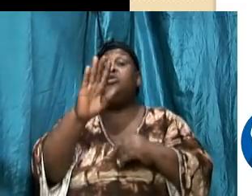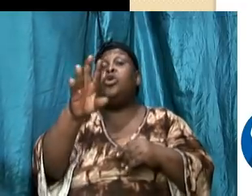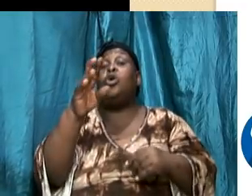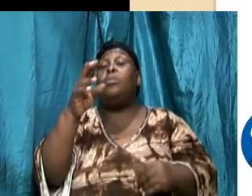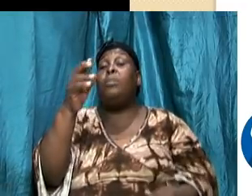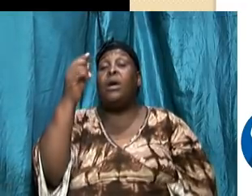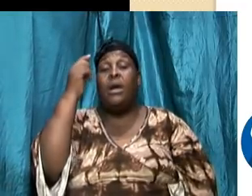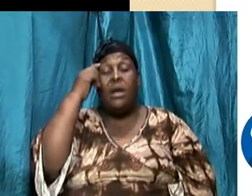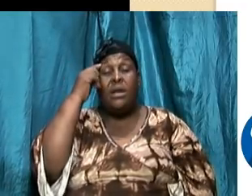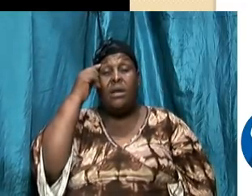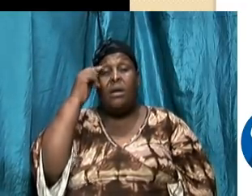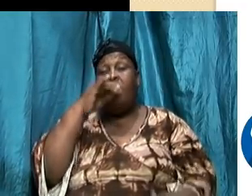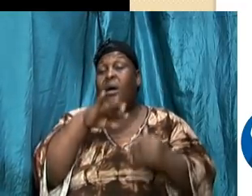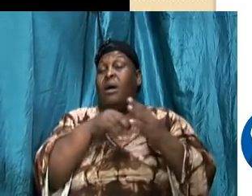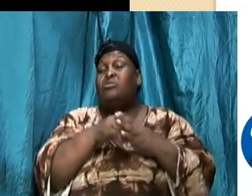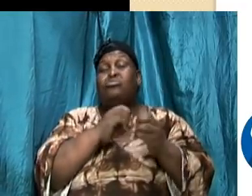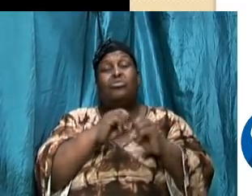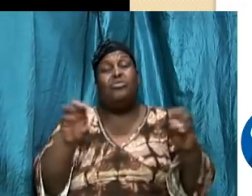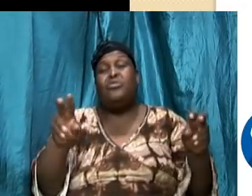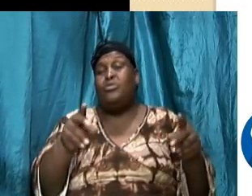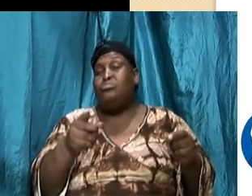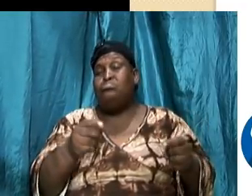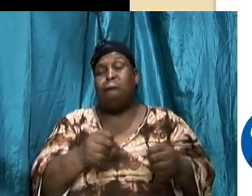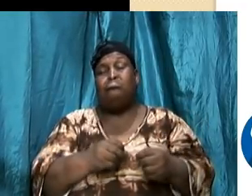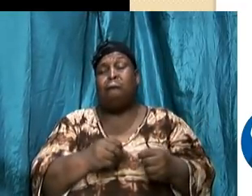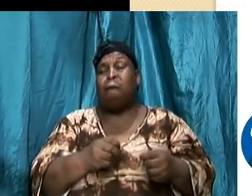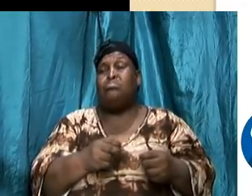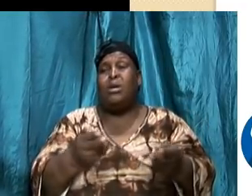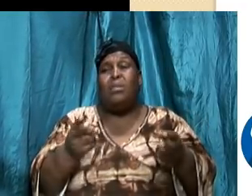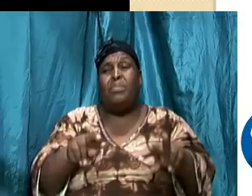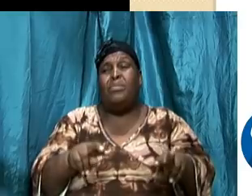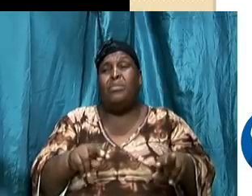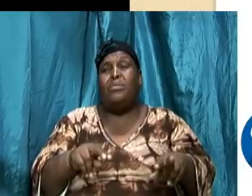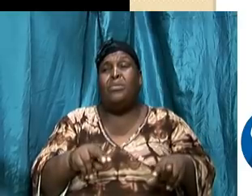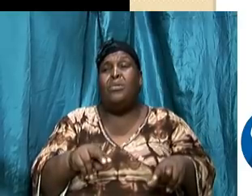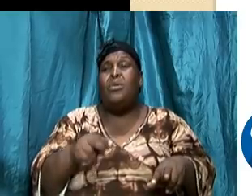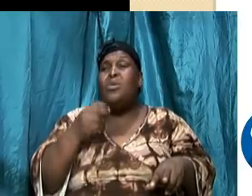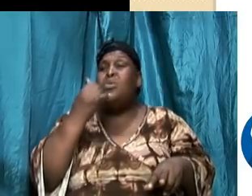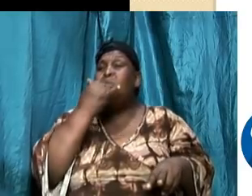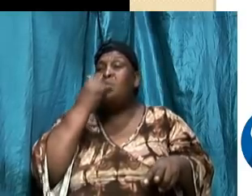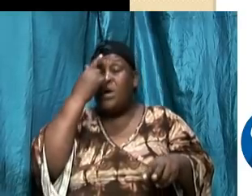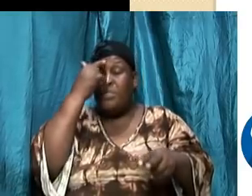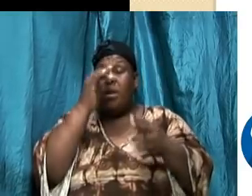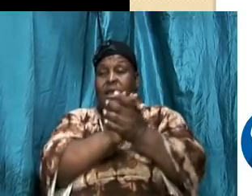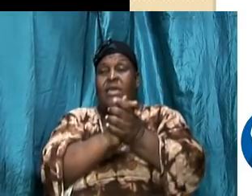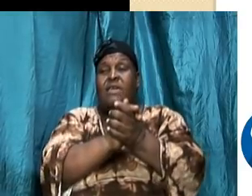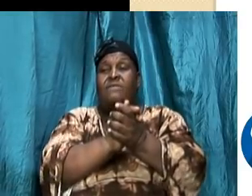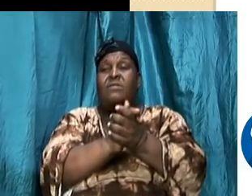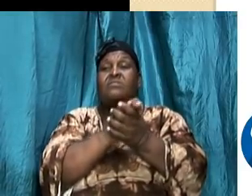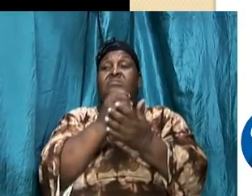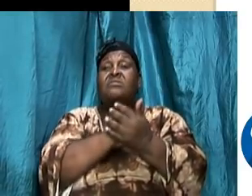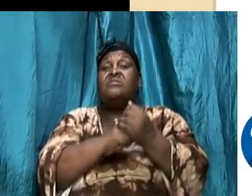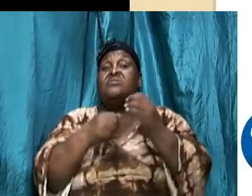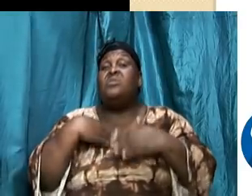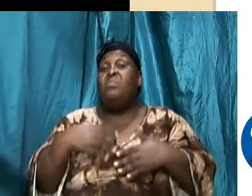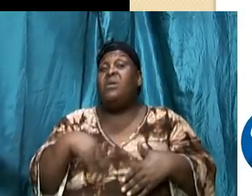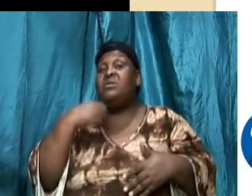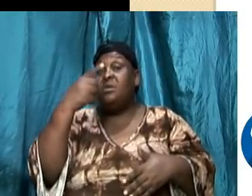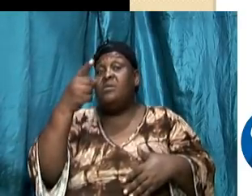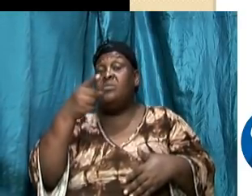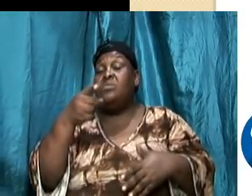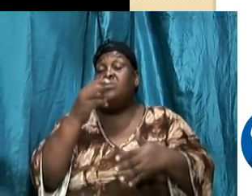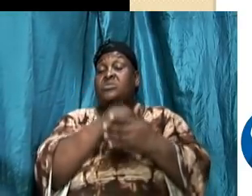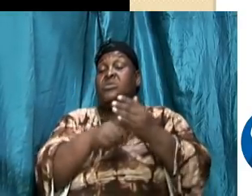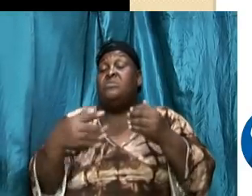do go so be very careful wrong believing somebody tell you something about this one and nothing do go so but you believe it so your